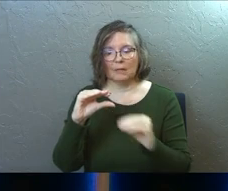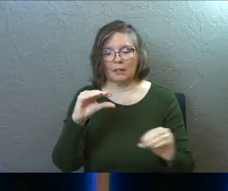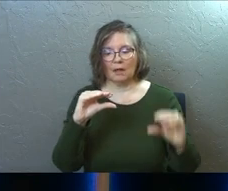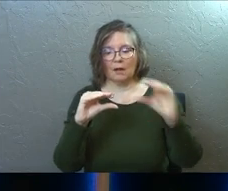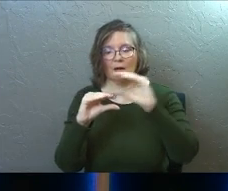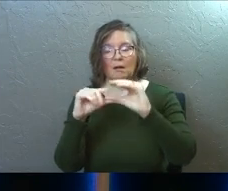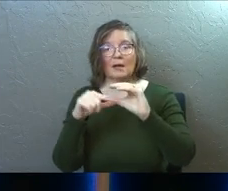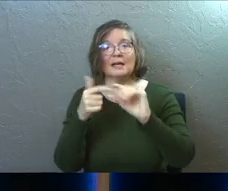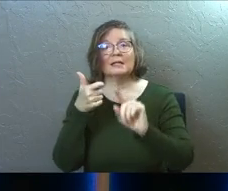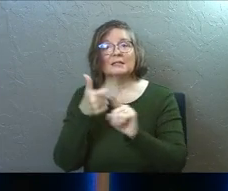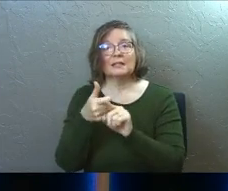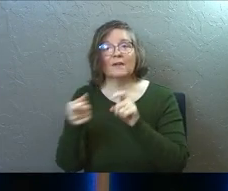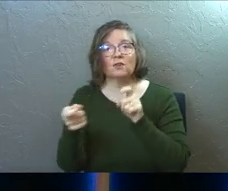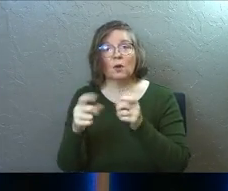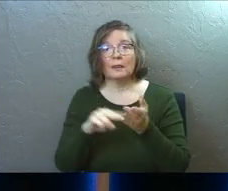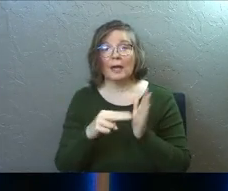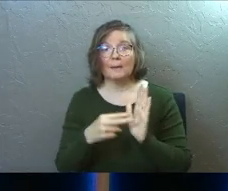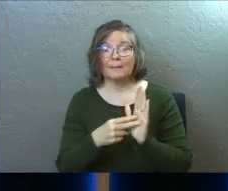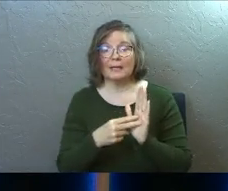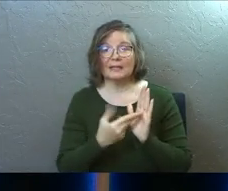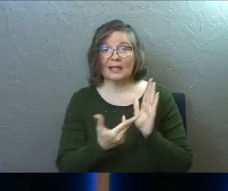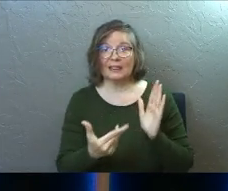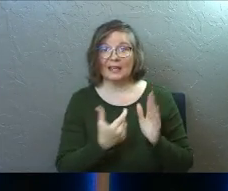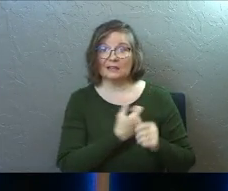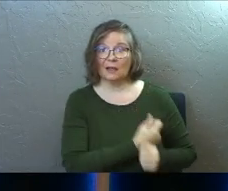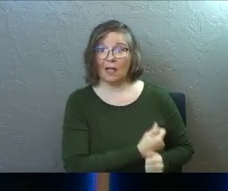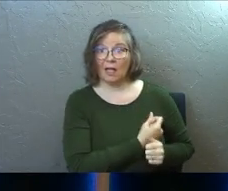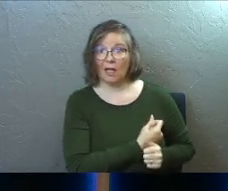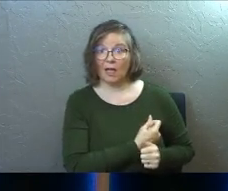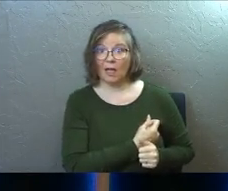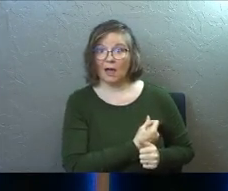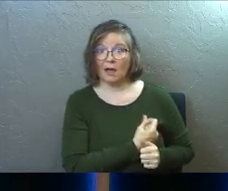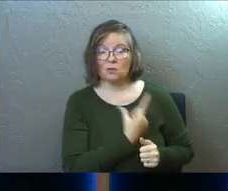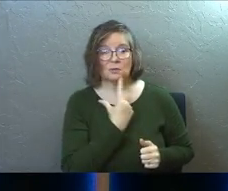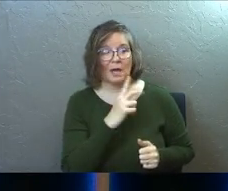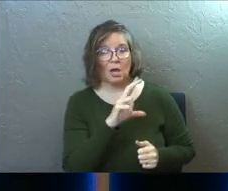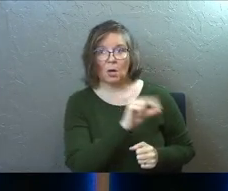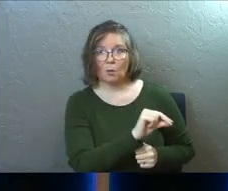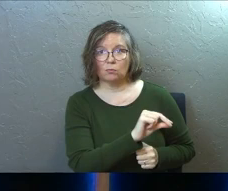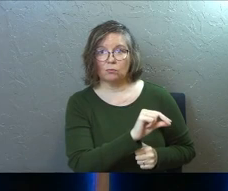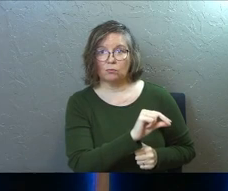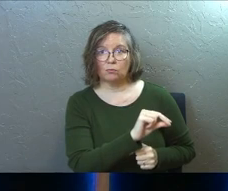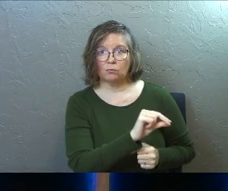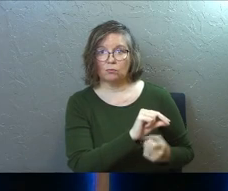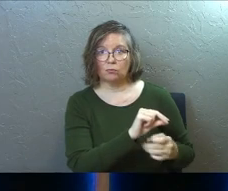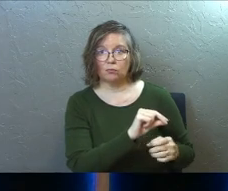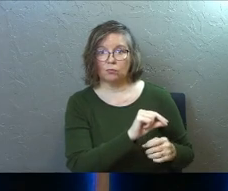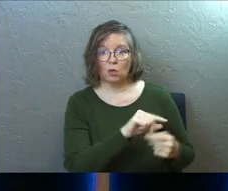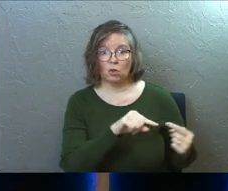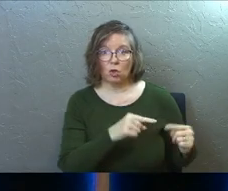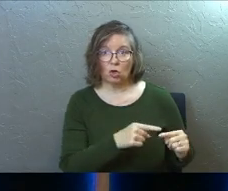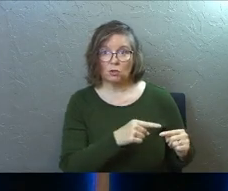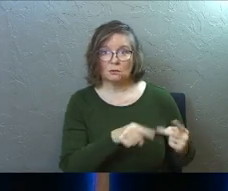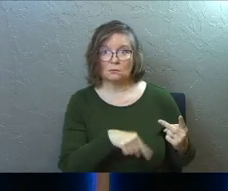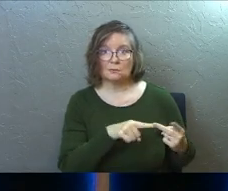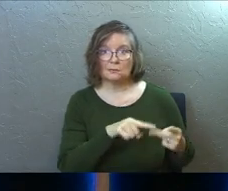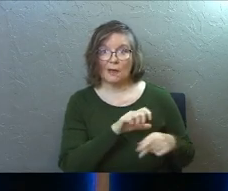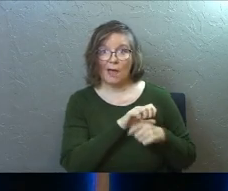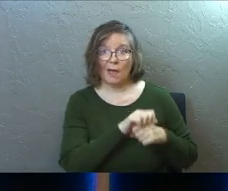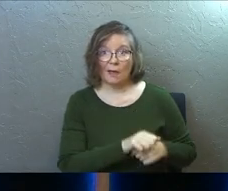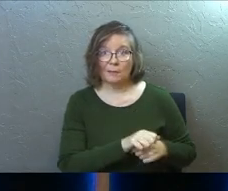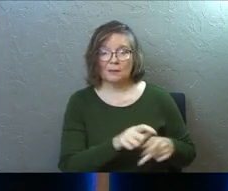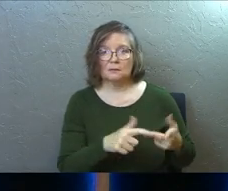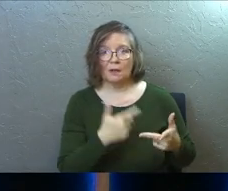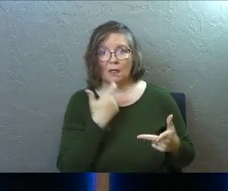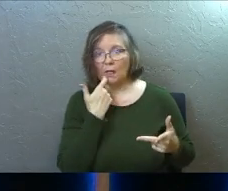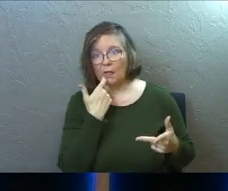That means you're going to start saying no to the things that bind you up. Your hurts, your habits, your hangups, your addictions. You're